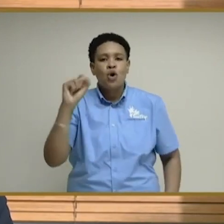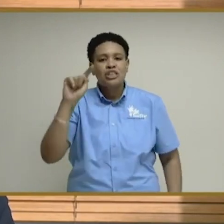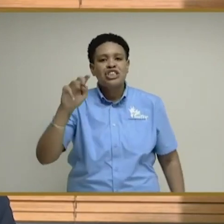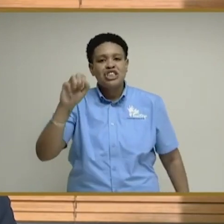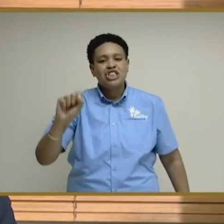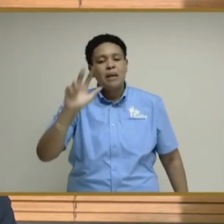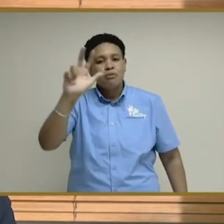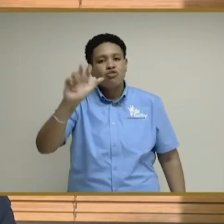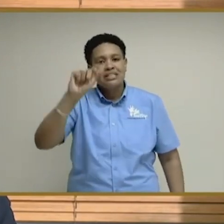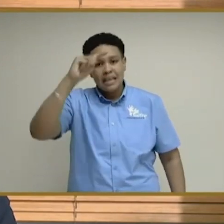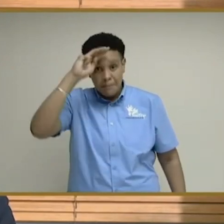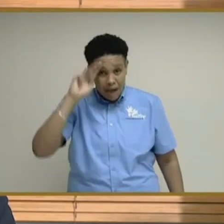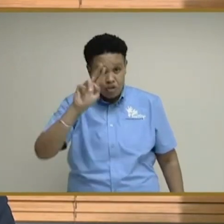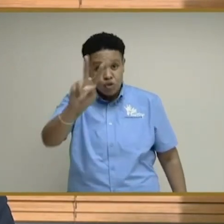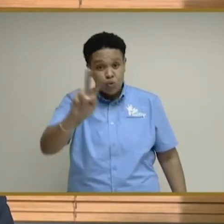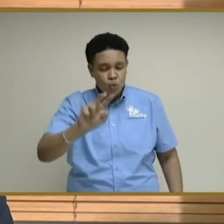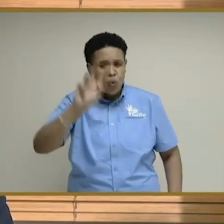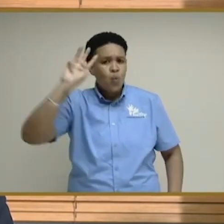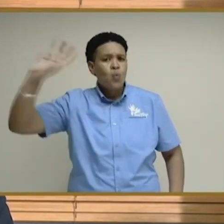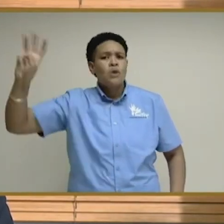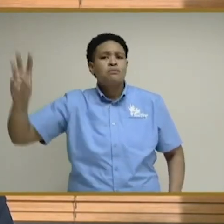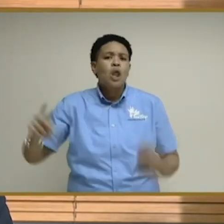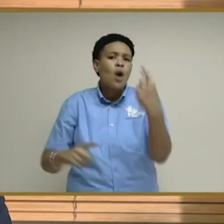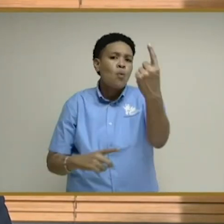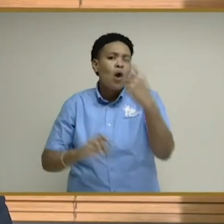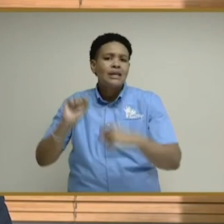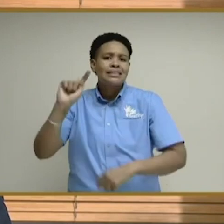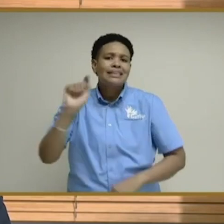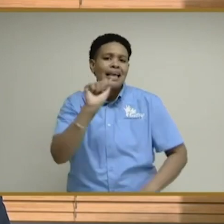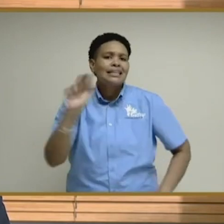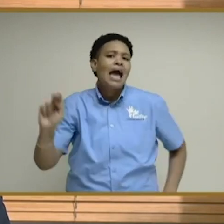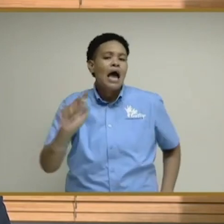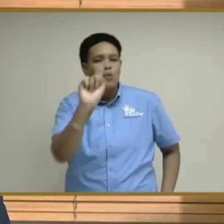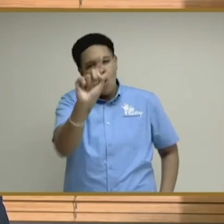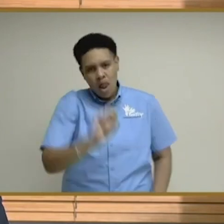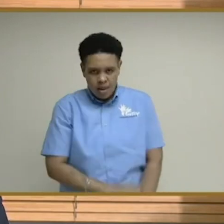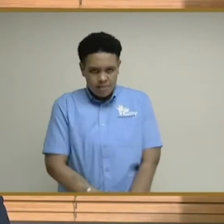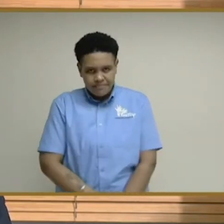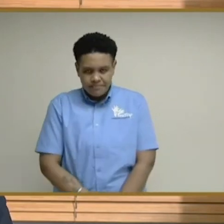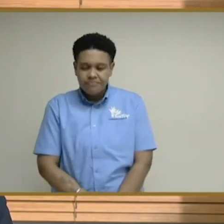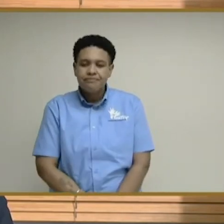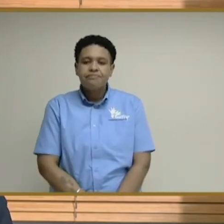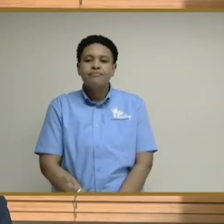St. James, 3, St. Mary, 2, Westmoreland, 1, and St. Anne, 1.